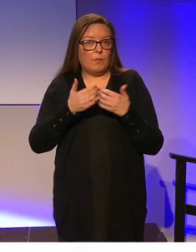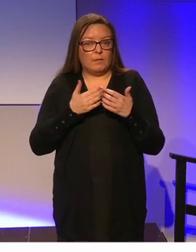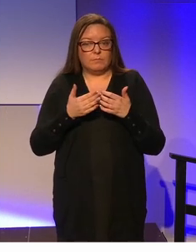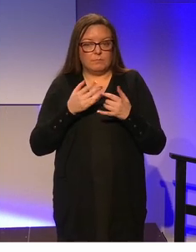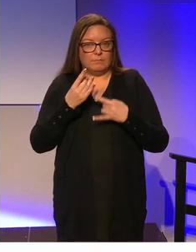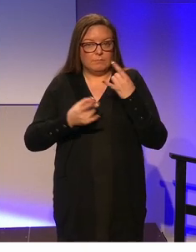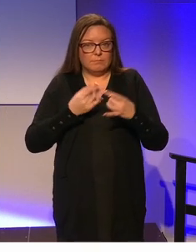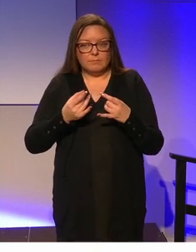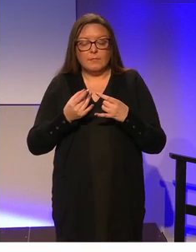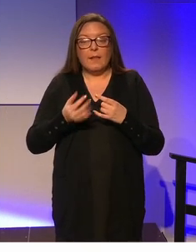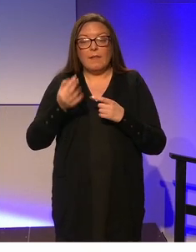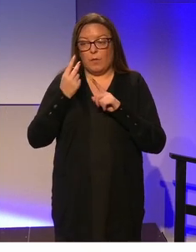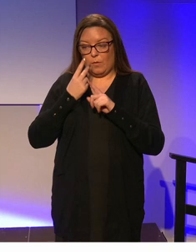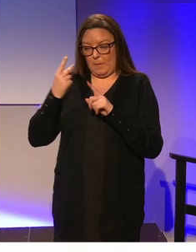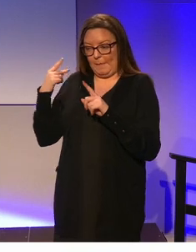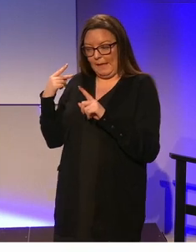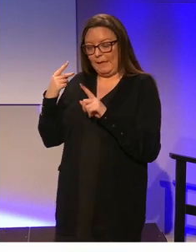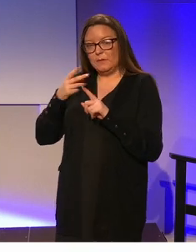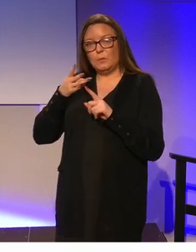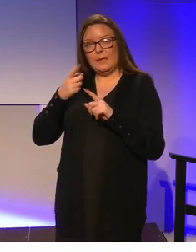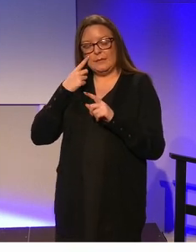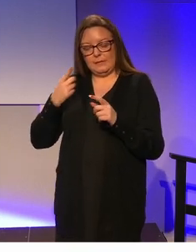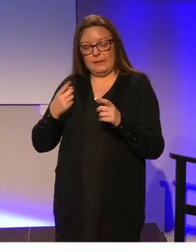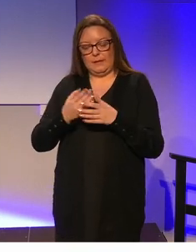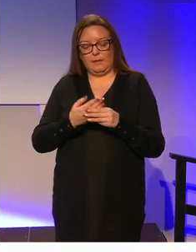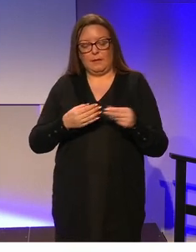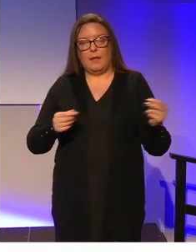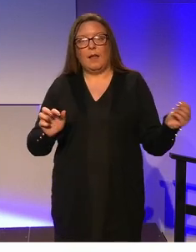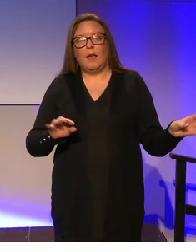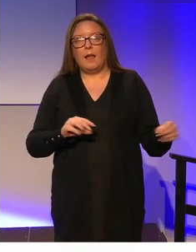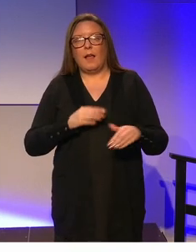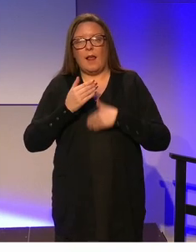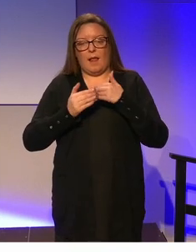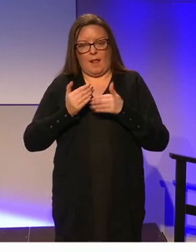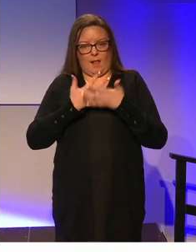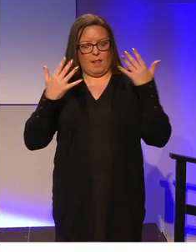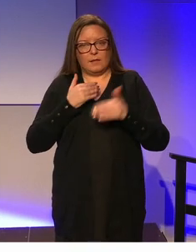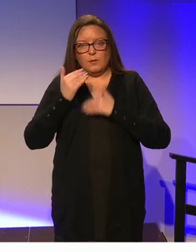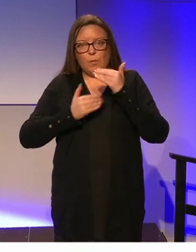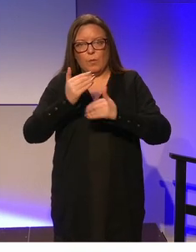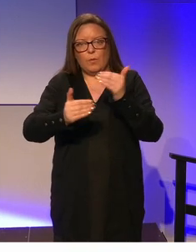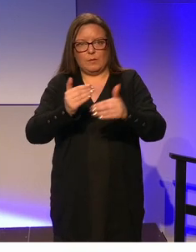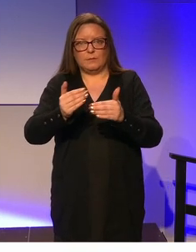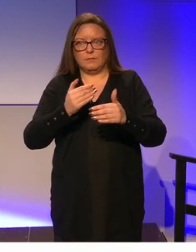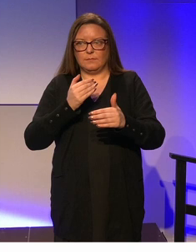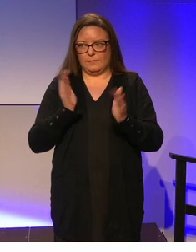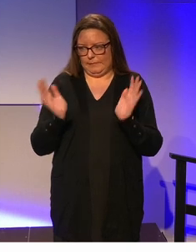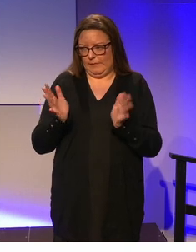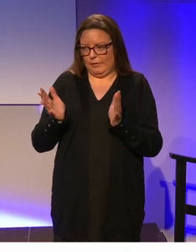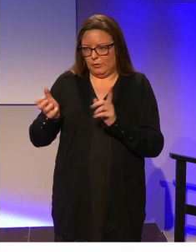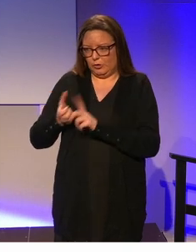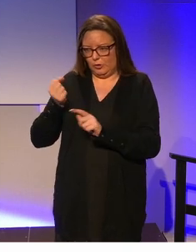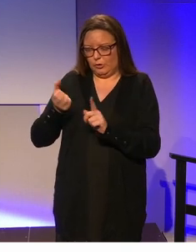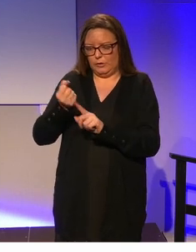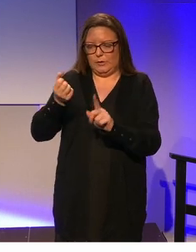suppose when we look back, we see that much progress has been made. However, we know also that education